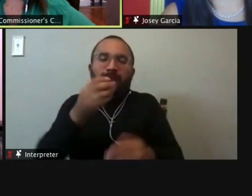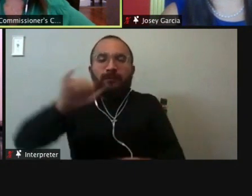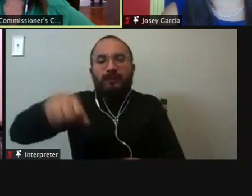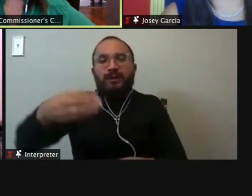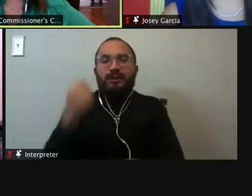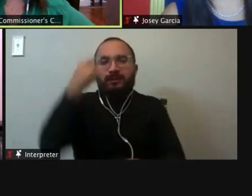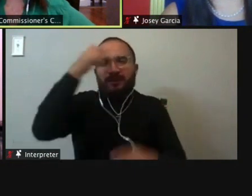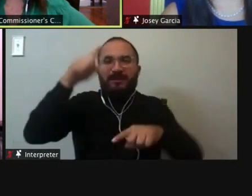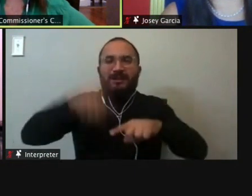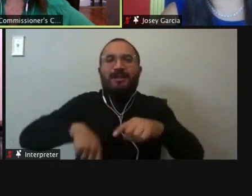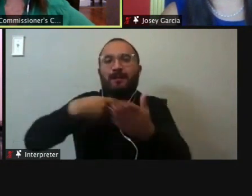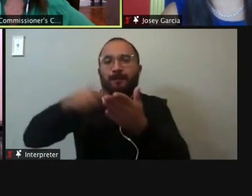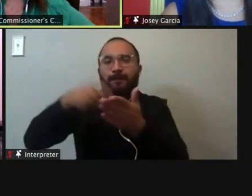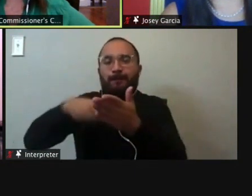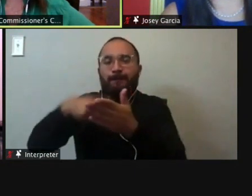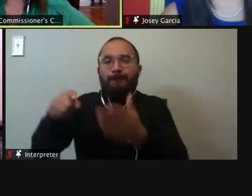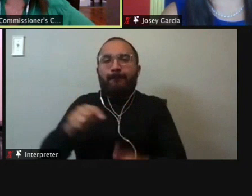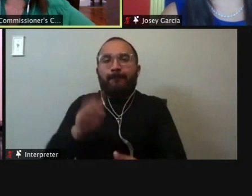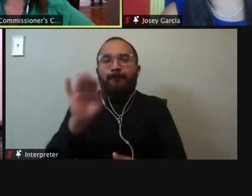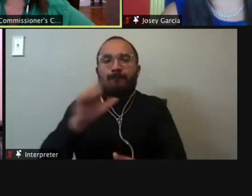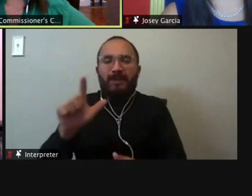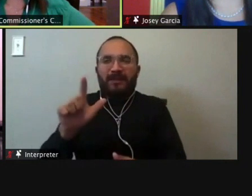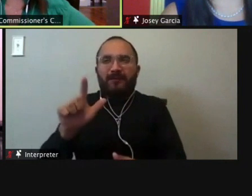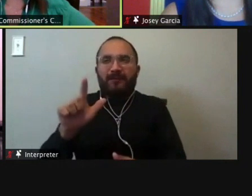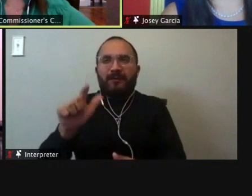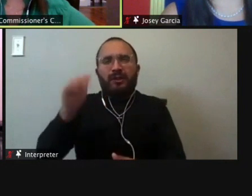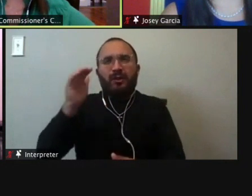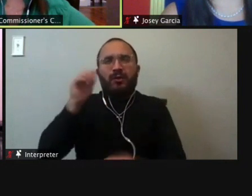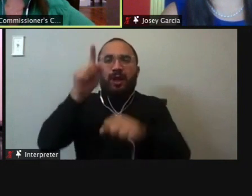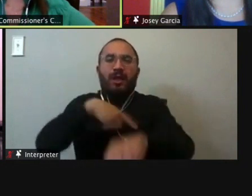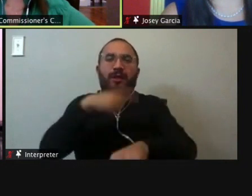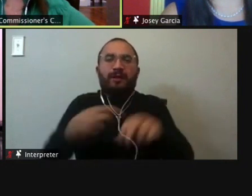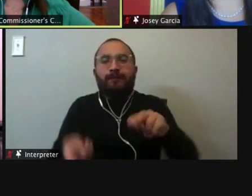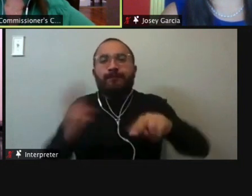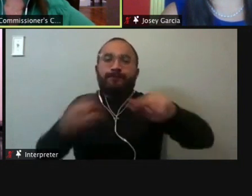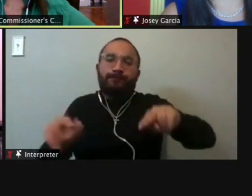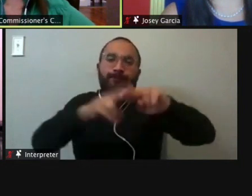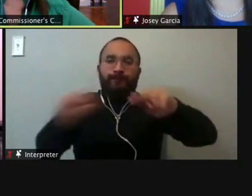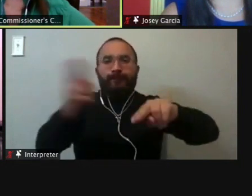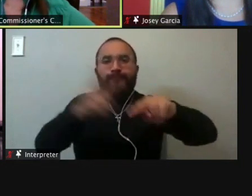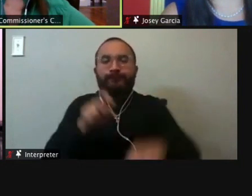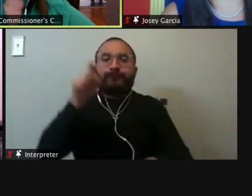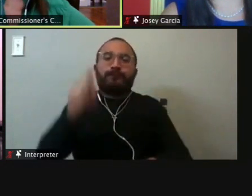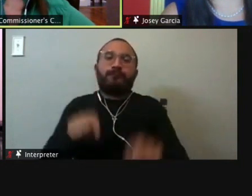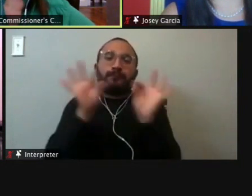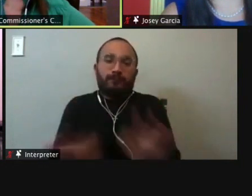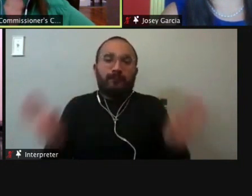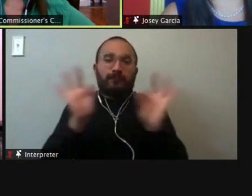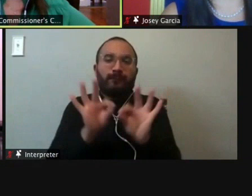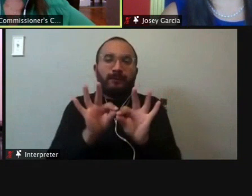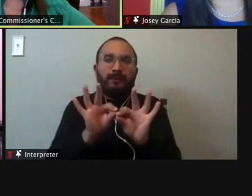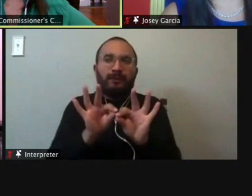just causes this, this cycle and it just builds and builds. And that's something that we definitely need to improve. And there's been a lot of